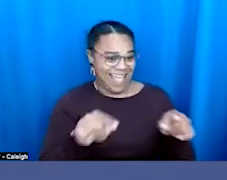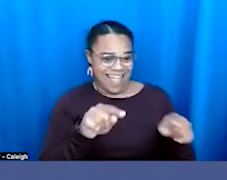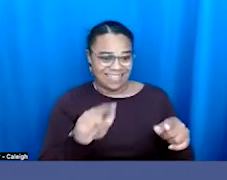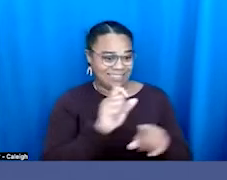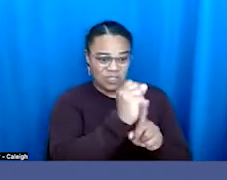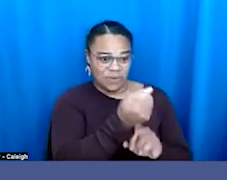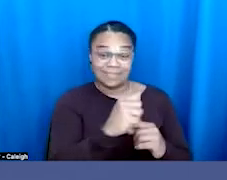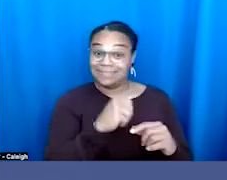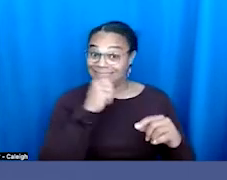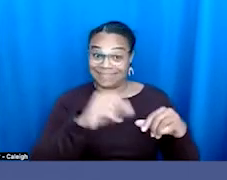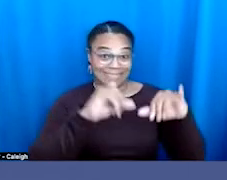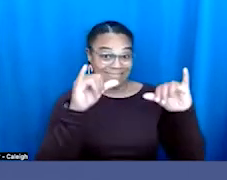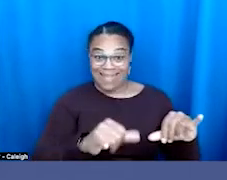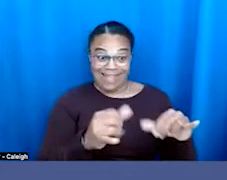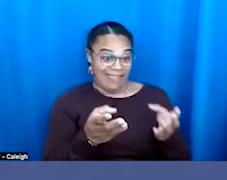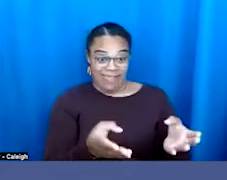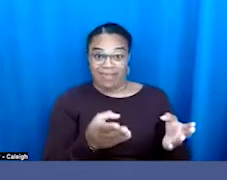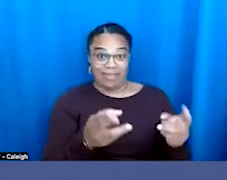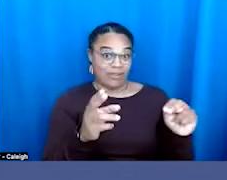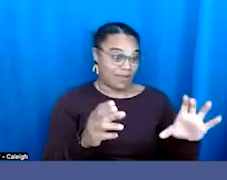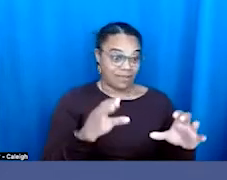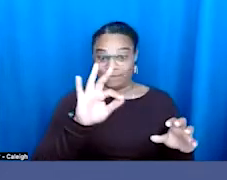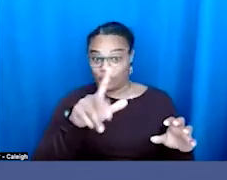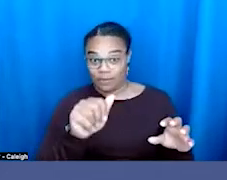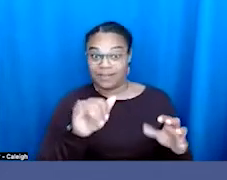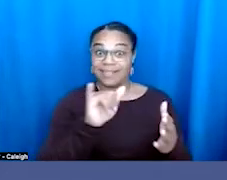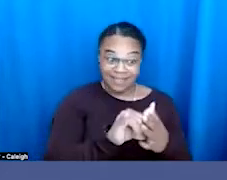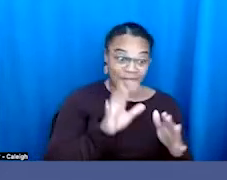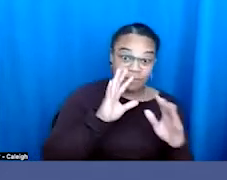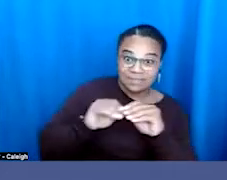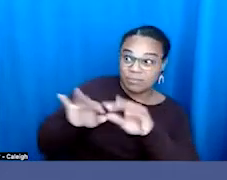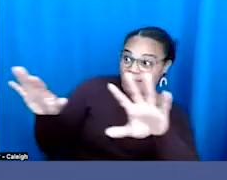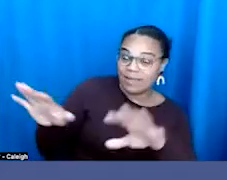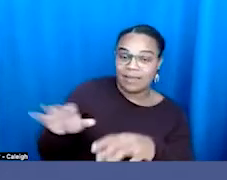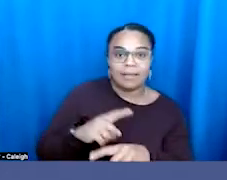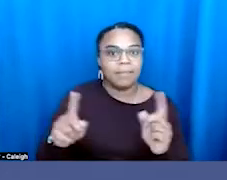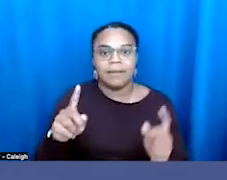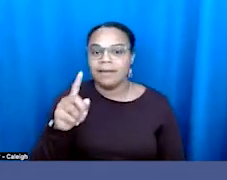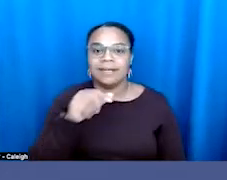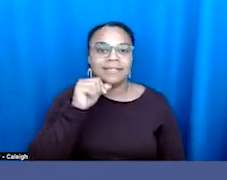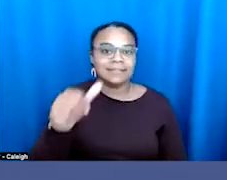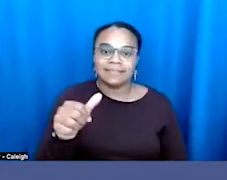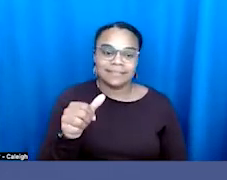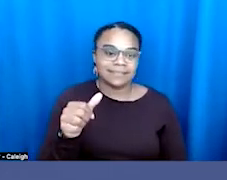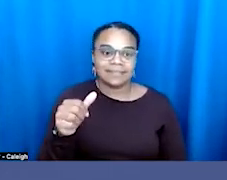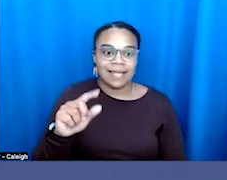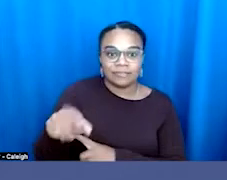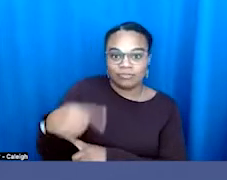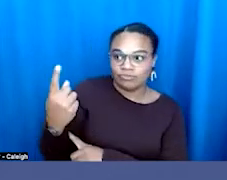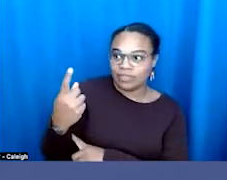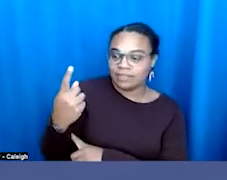just apply, right, to the toxic copying and strategy of conservatives